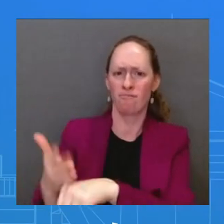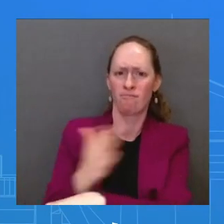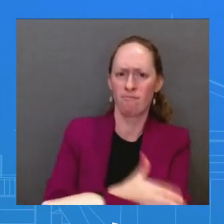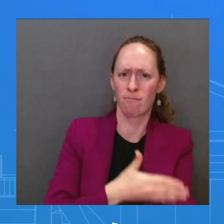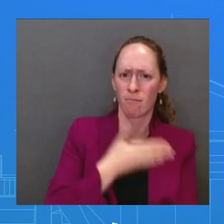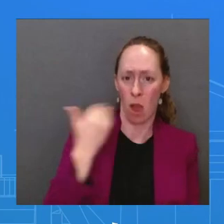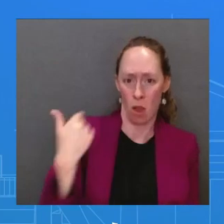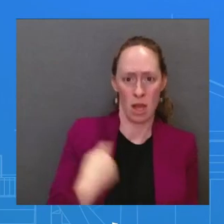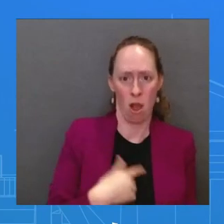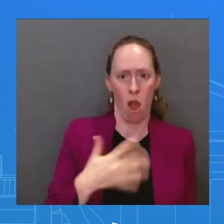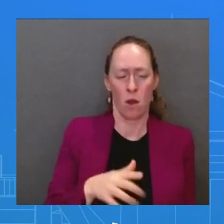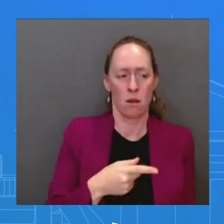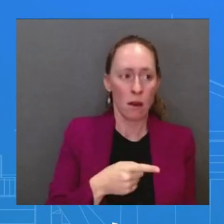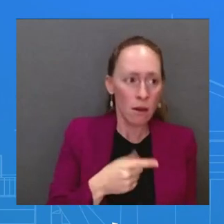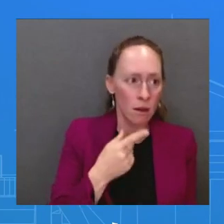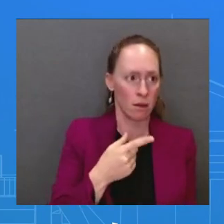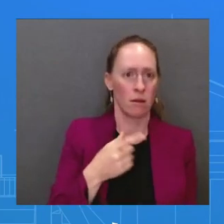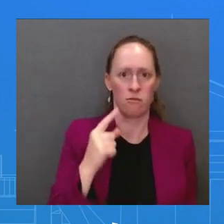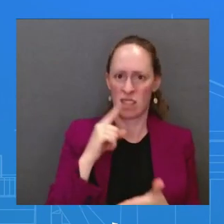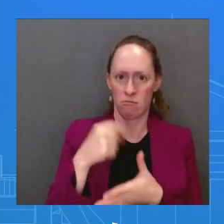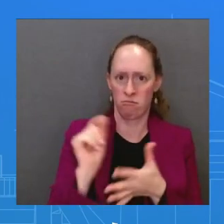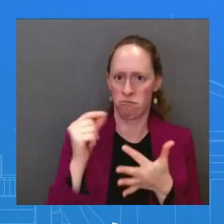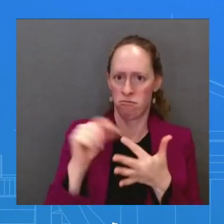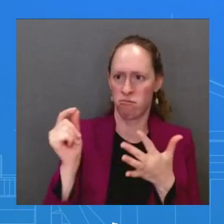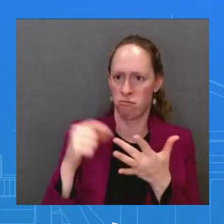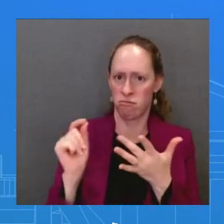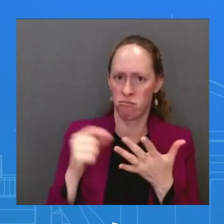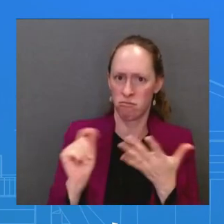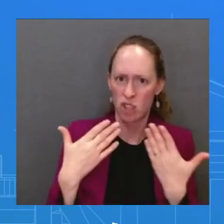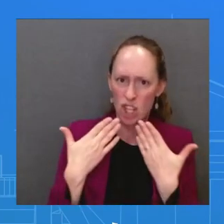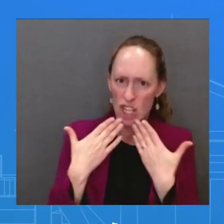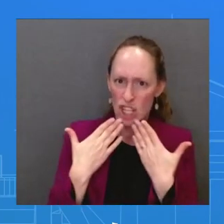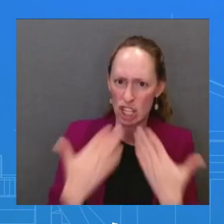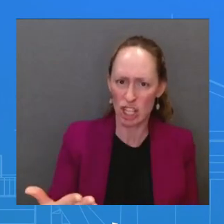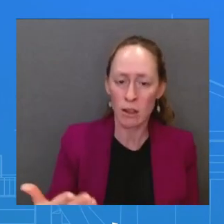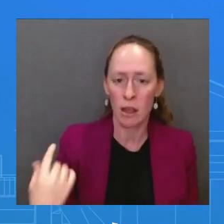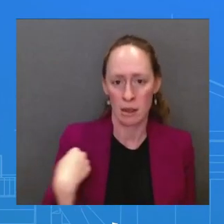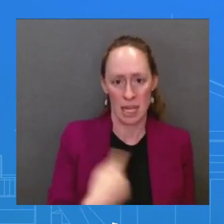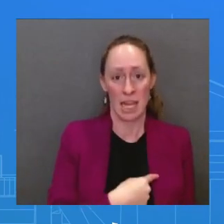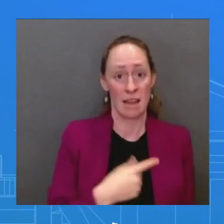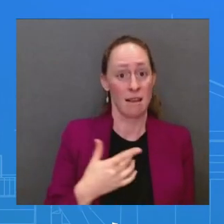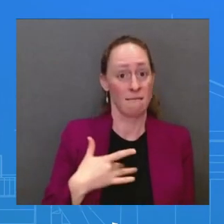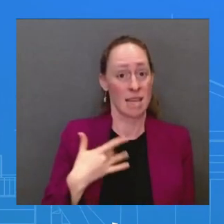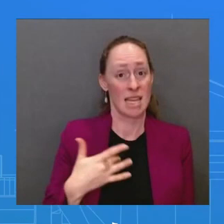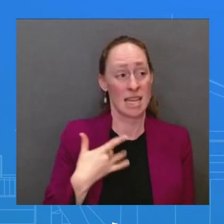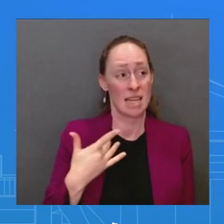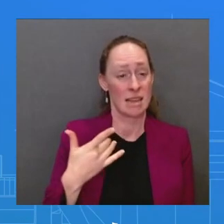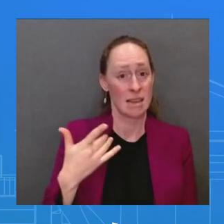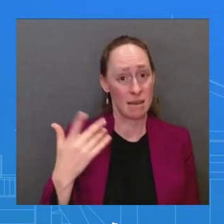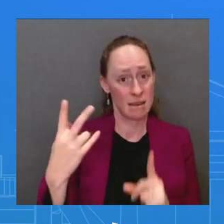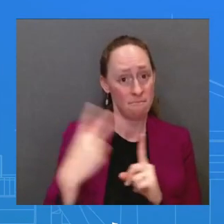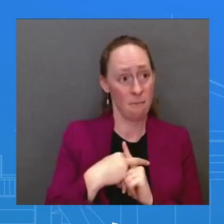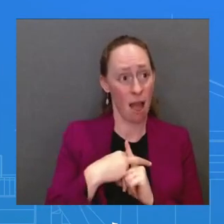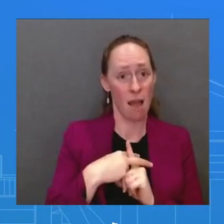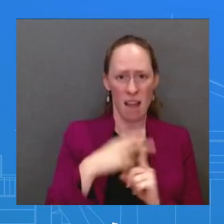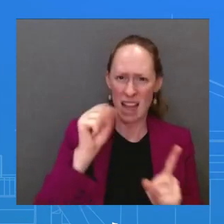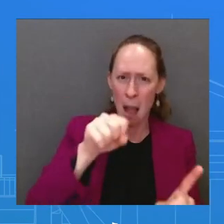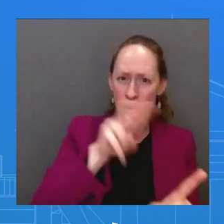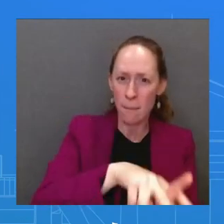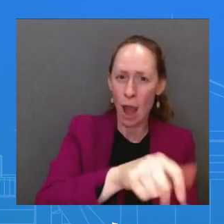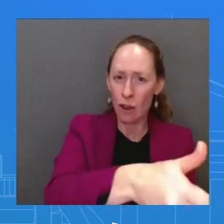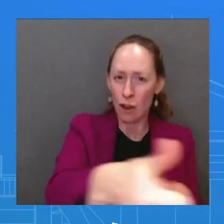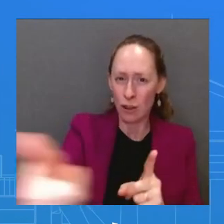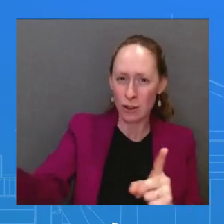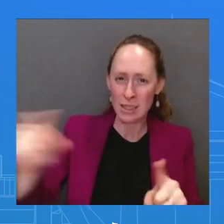similar type of approach and that we can help them as well by mobilizing investment to support them in tackling the challenges that they face.